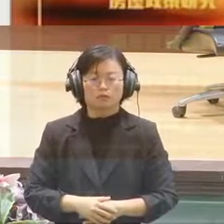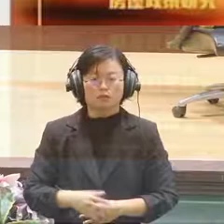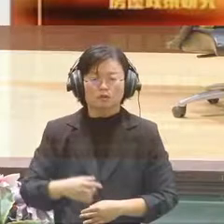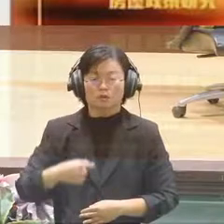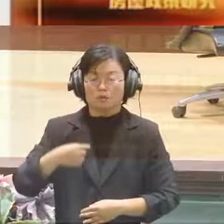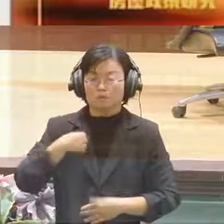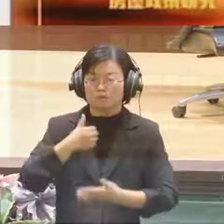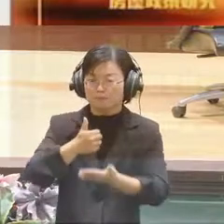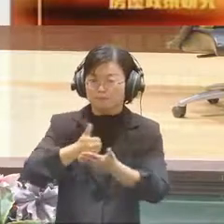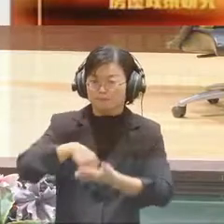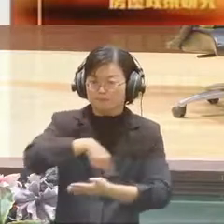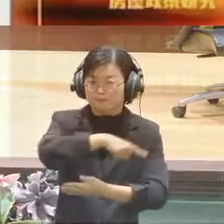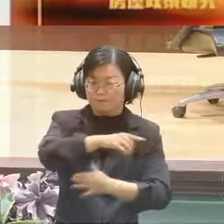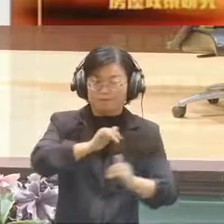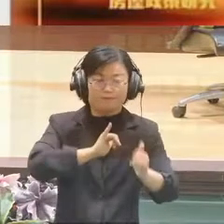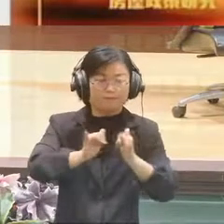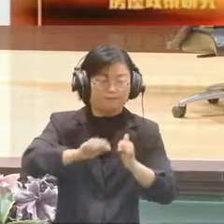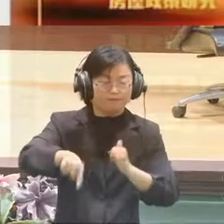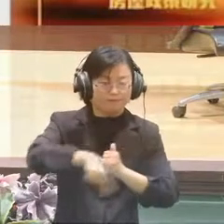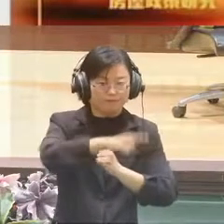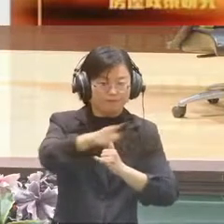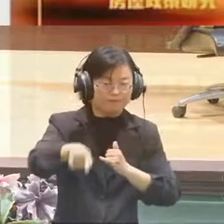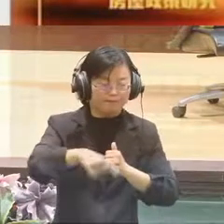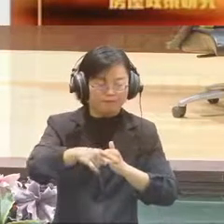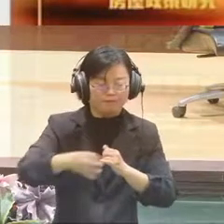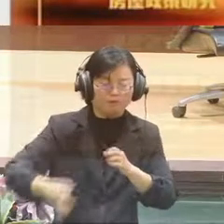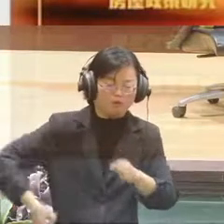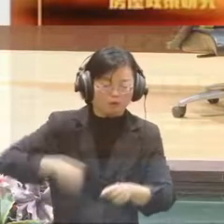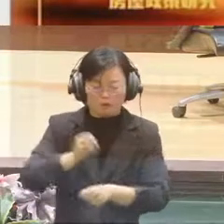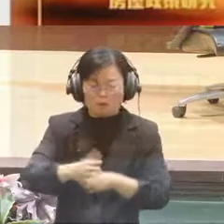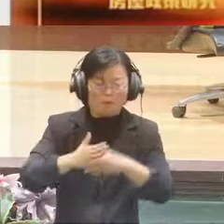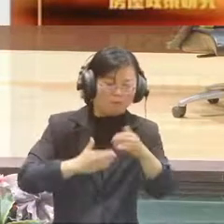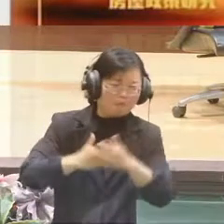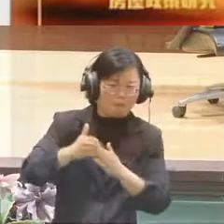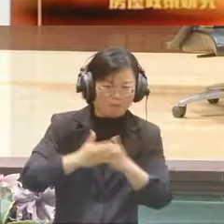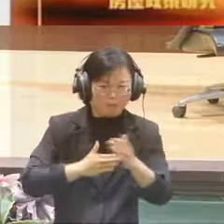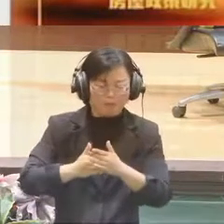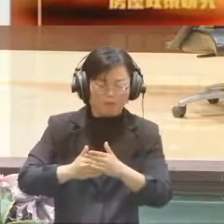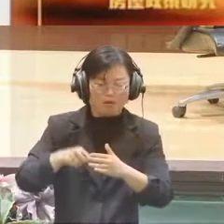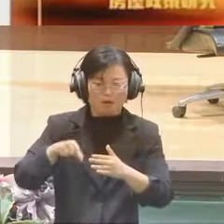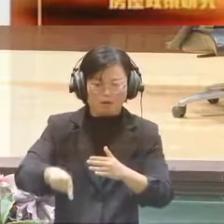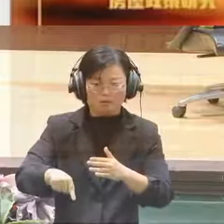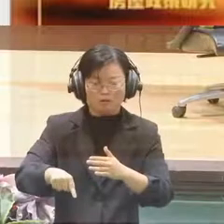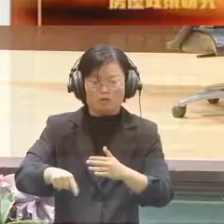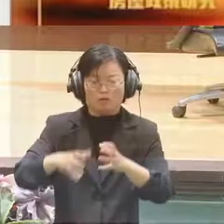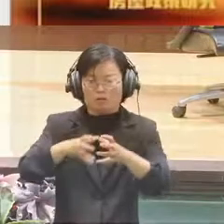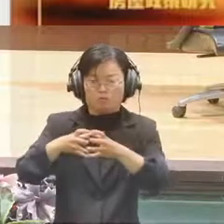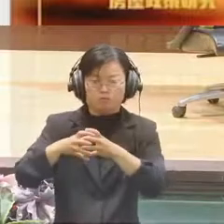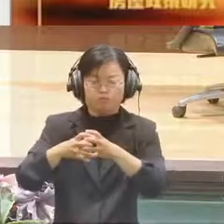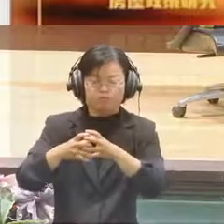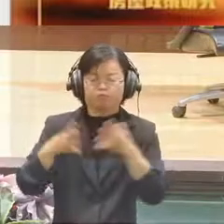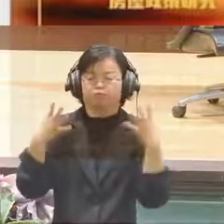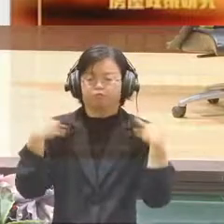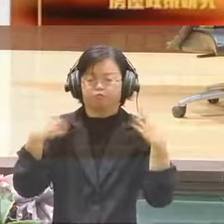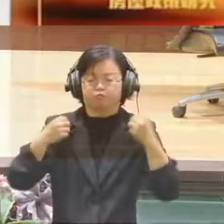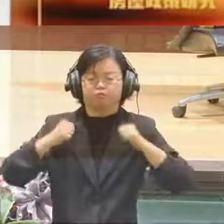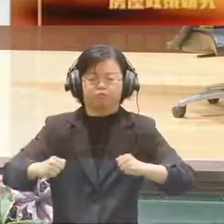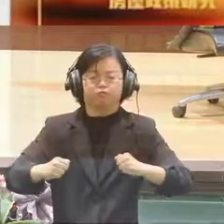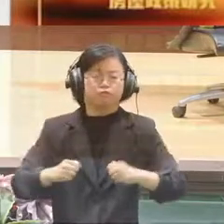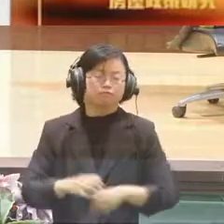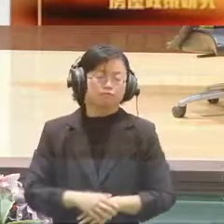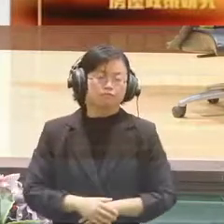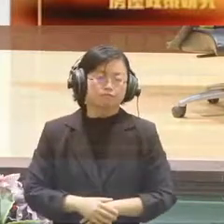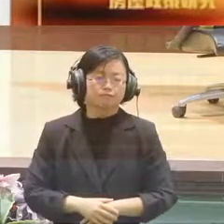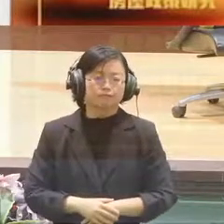we can source the funding from a diverse source that